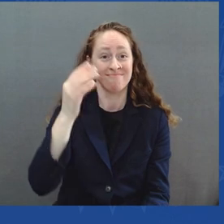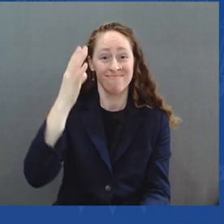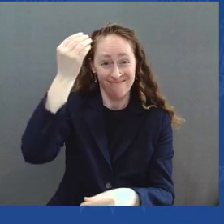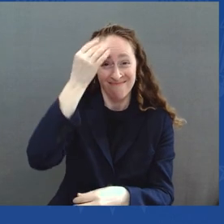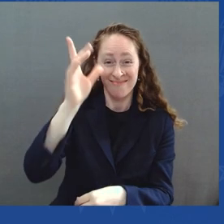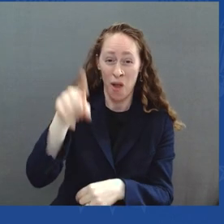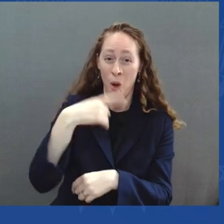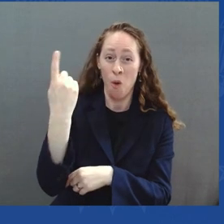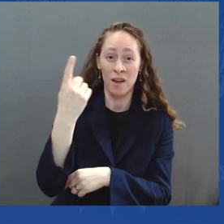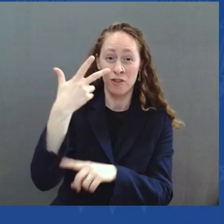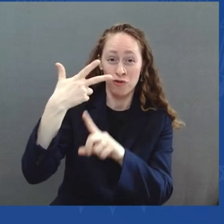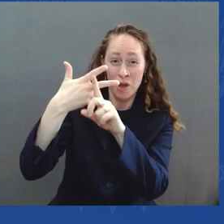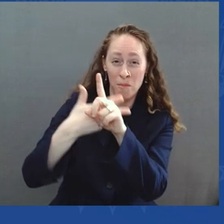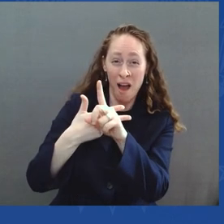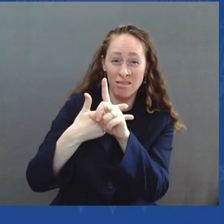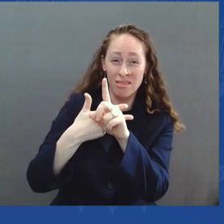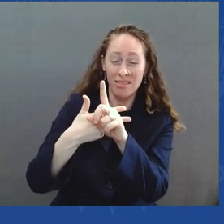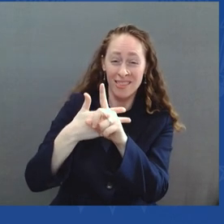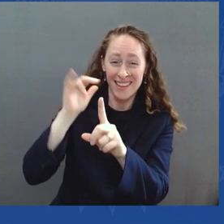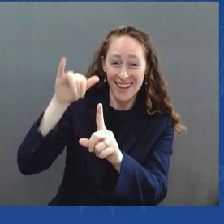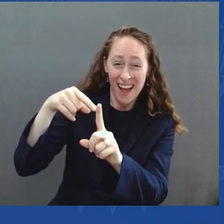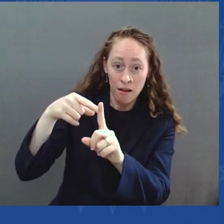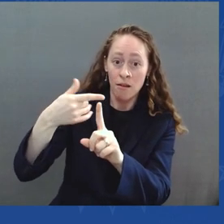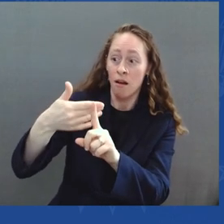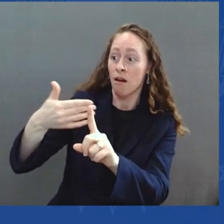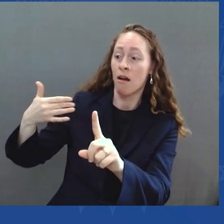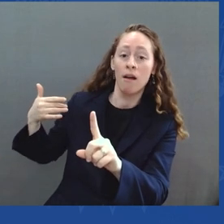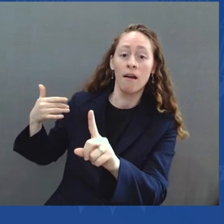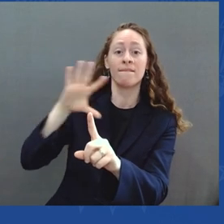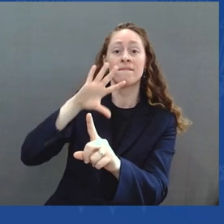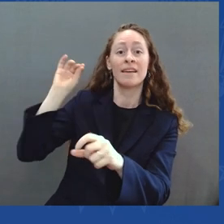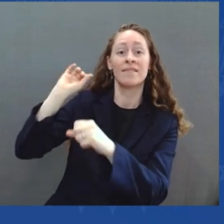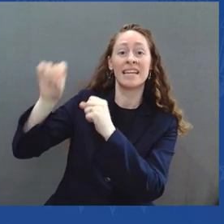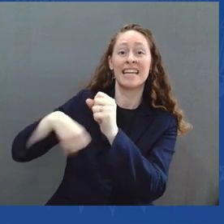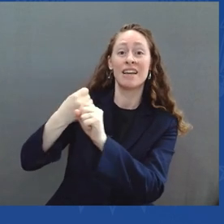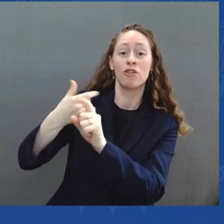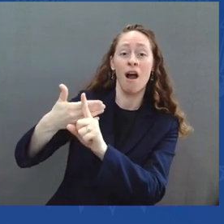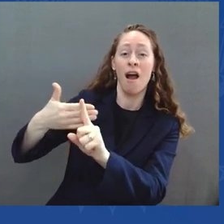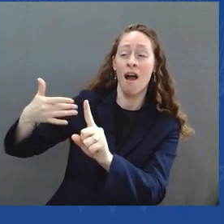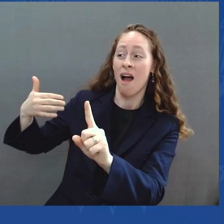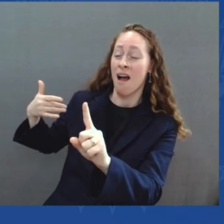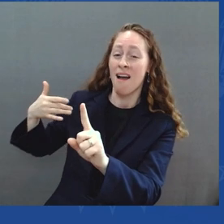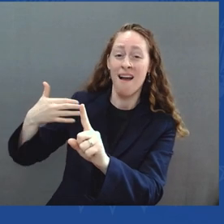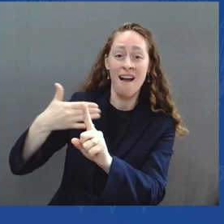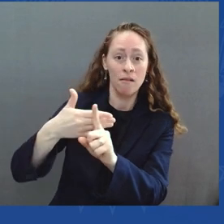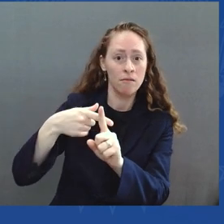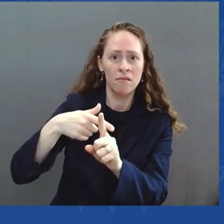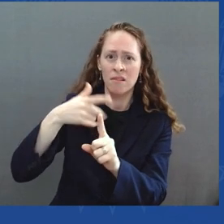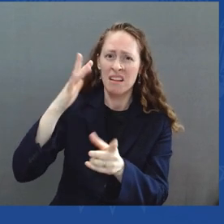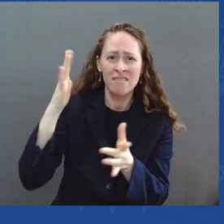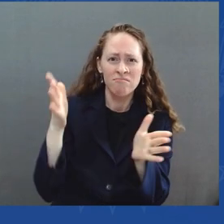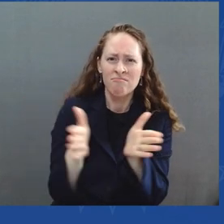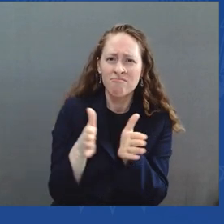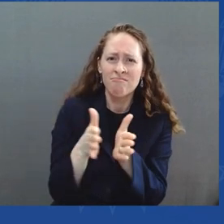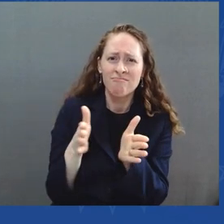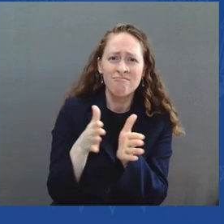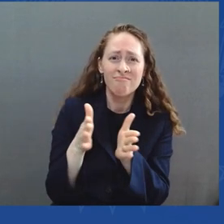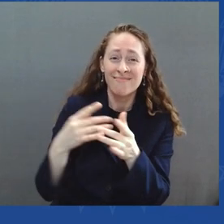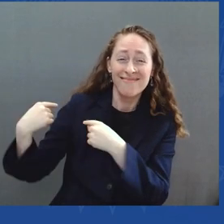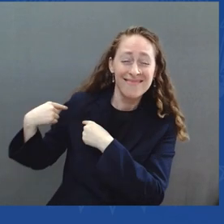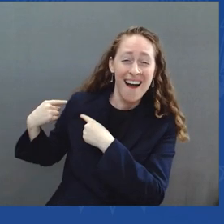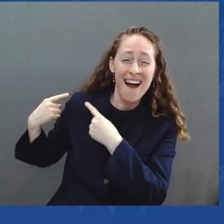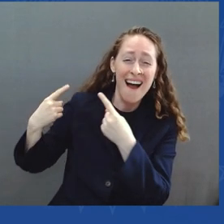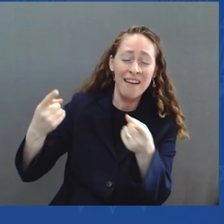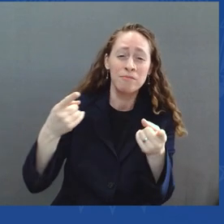America is lower than it is now. And that mean, what it means is clear. It's very clear. America is back to work.